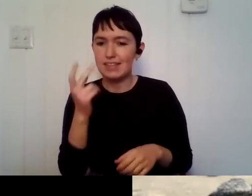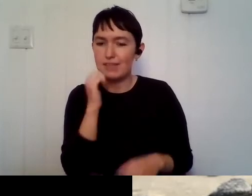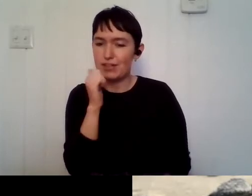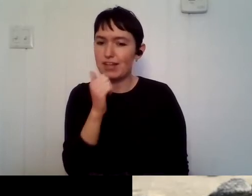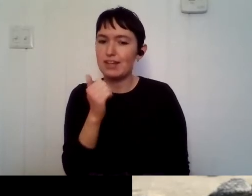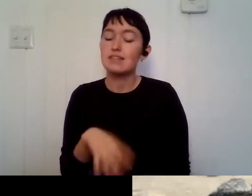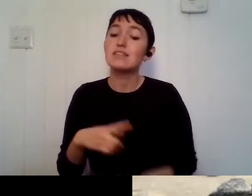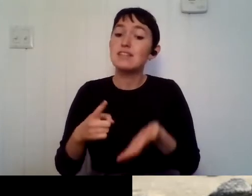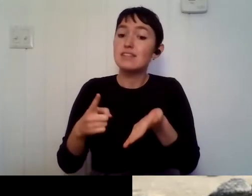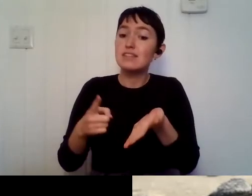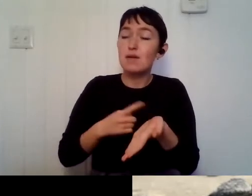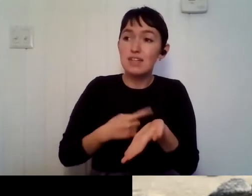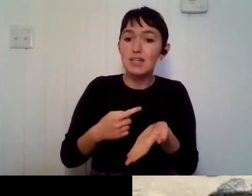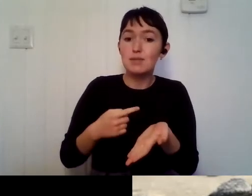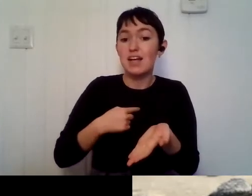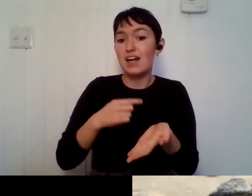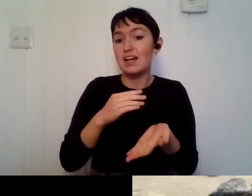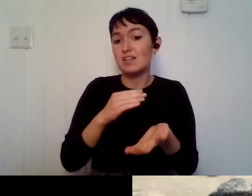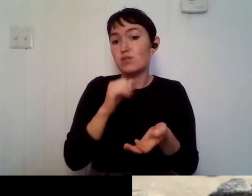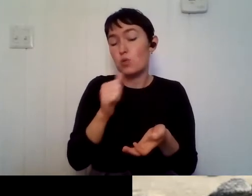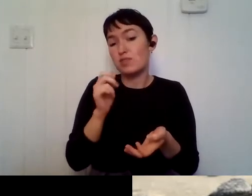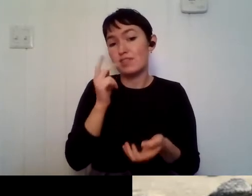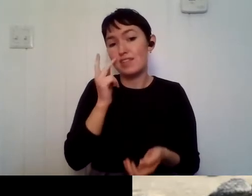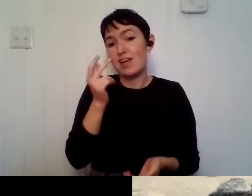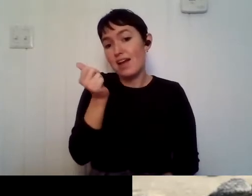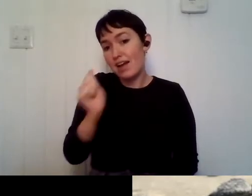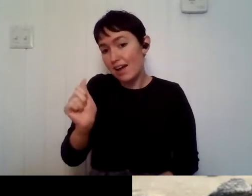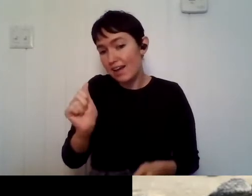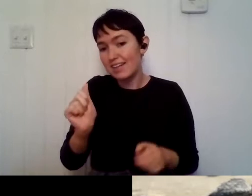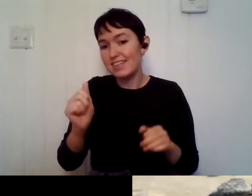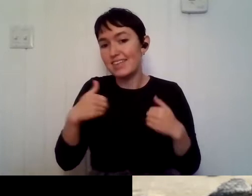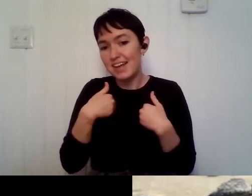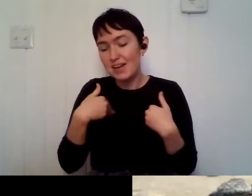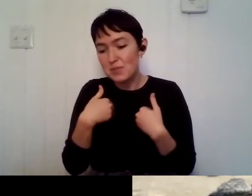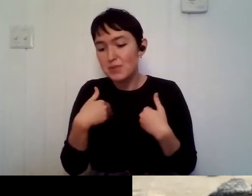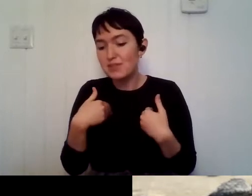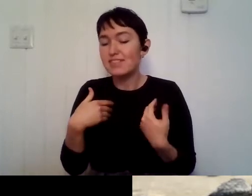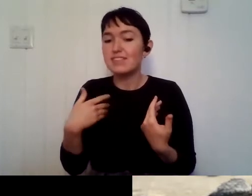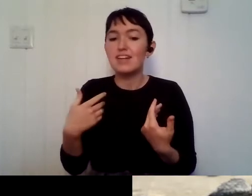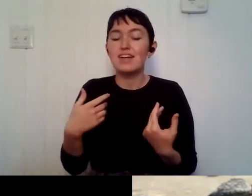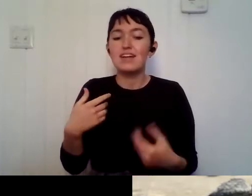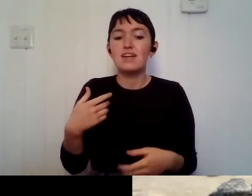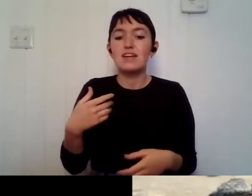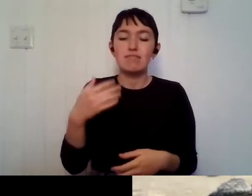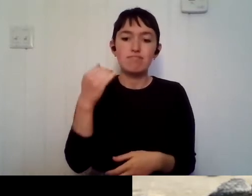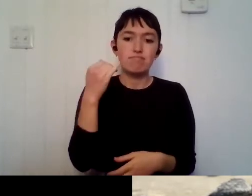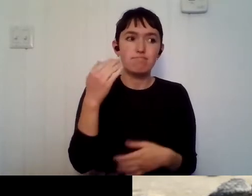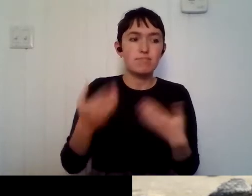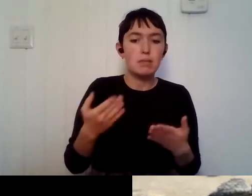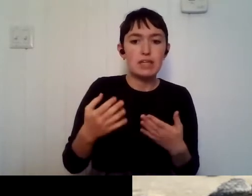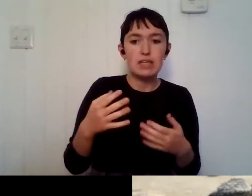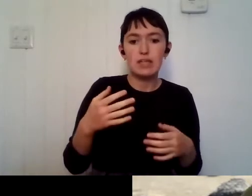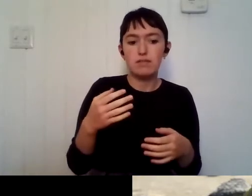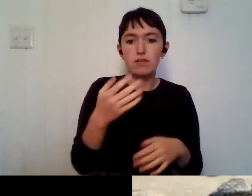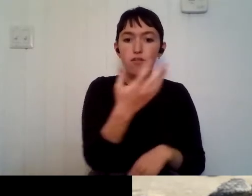see, um, any animals, um, it's all, all forests or all frozen, uh,